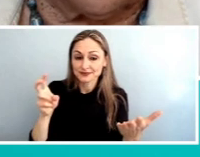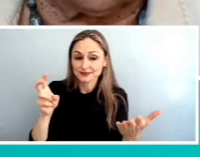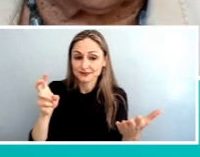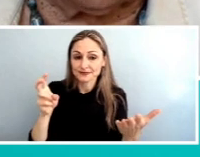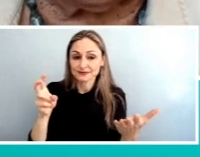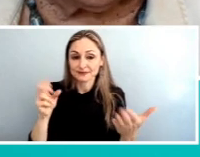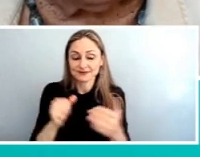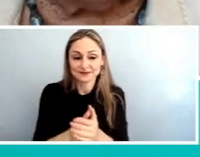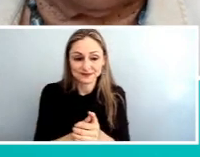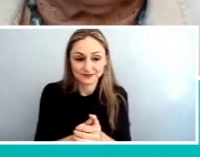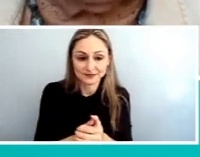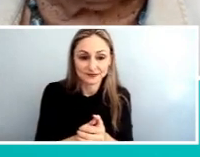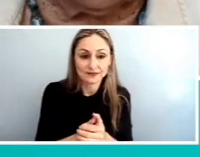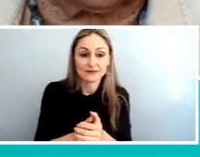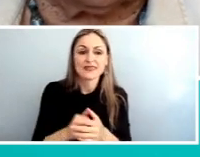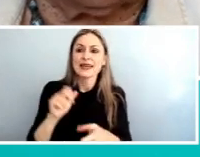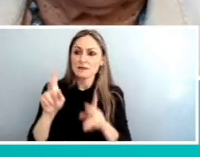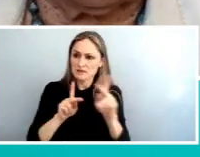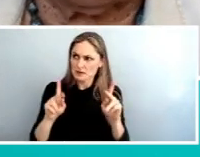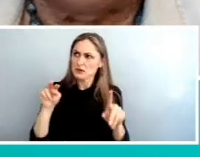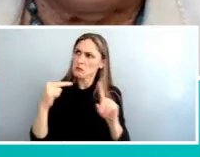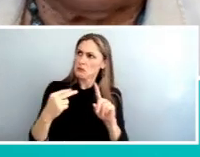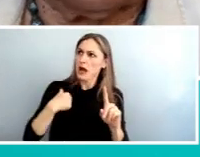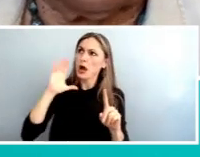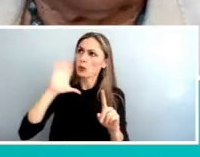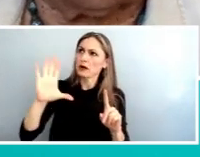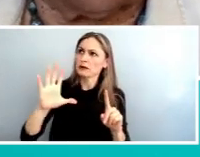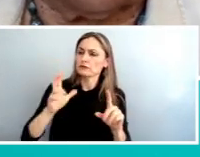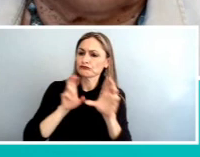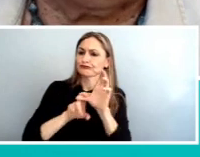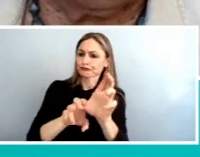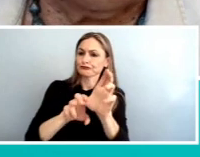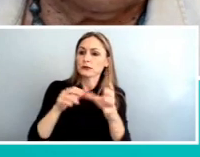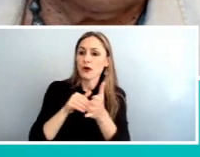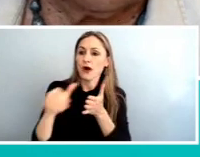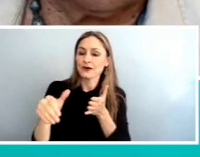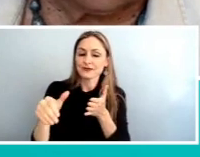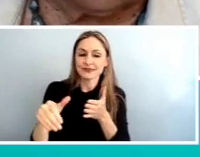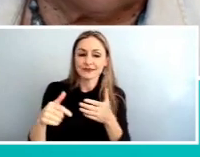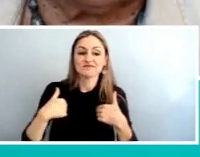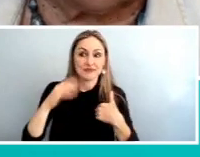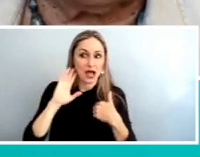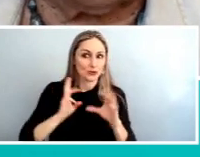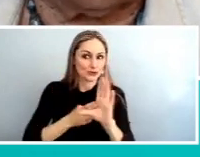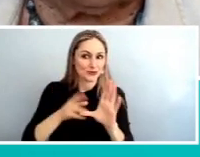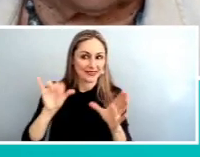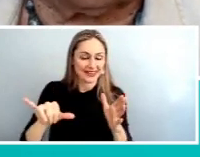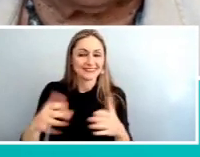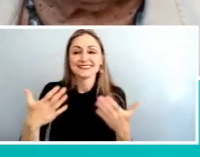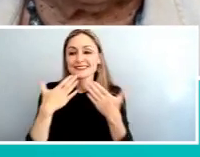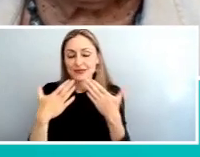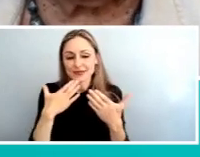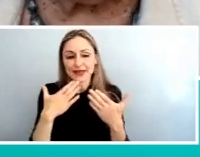People see themselves riding frequently and I'll join that. So thank you. Thank you very,